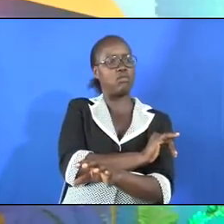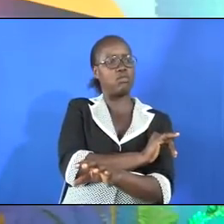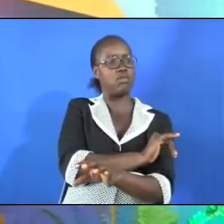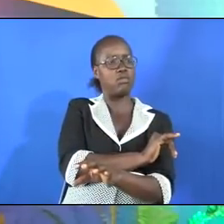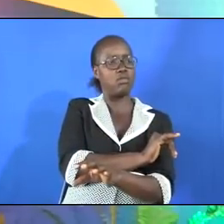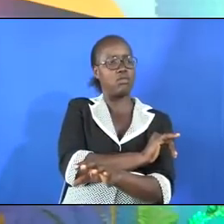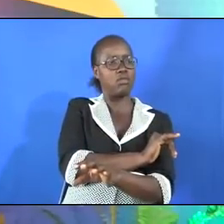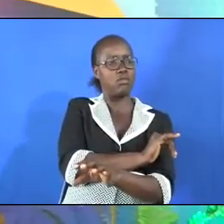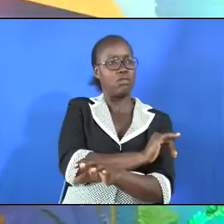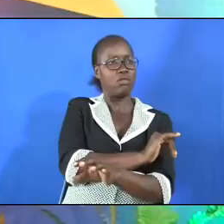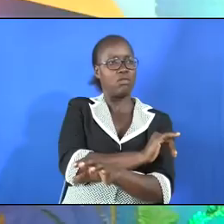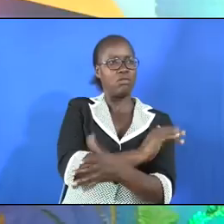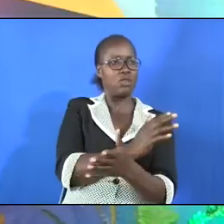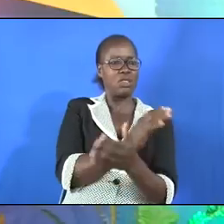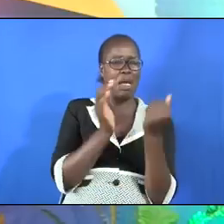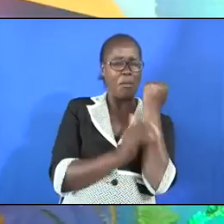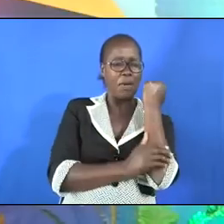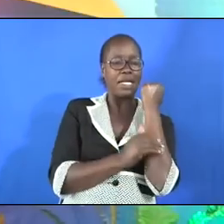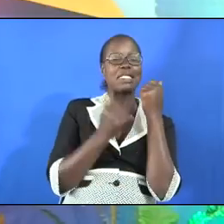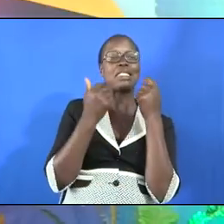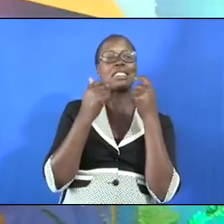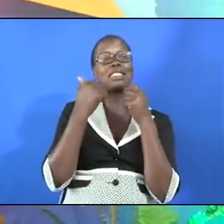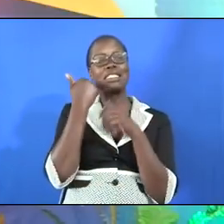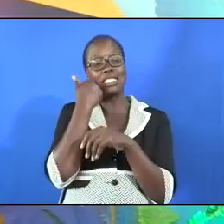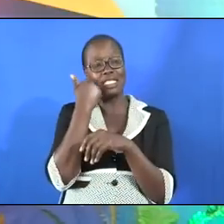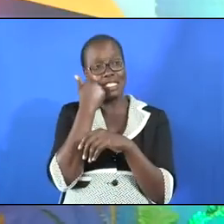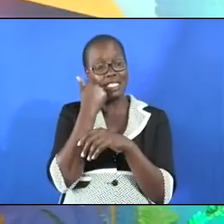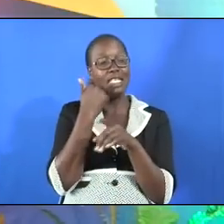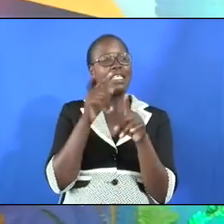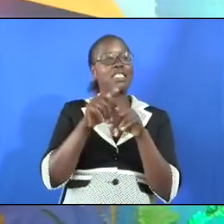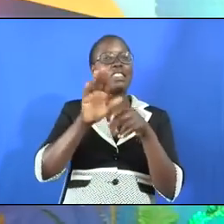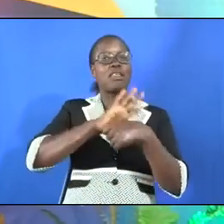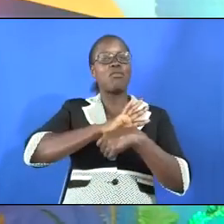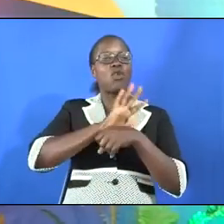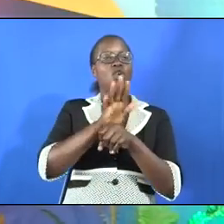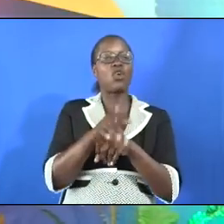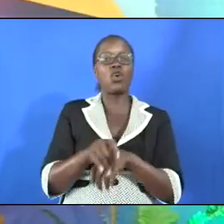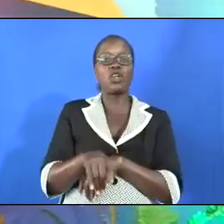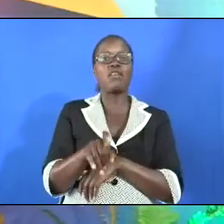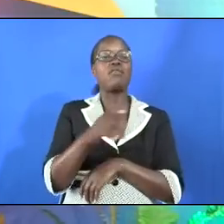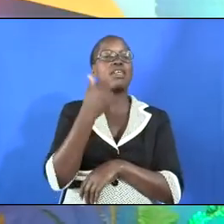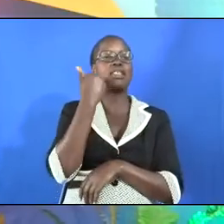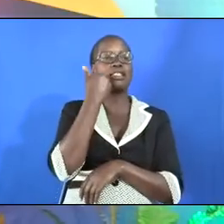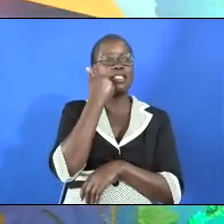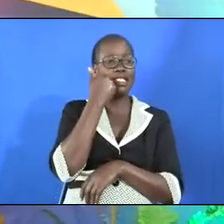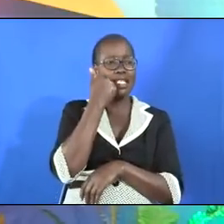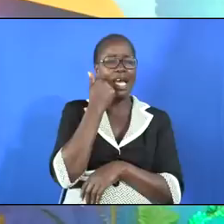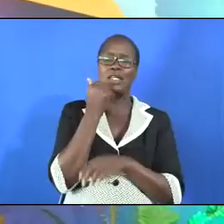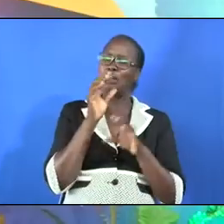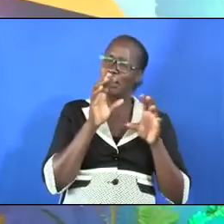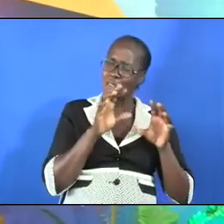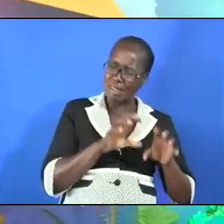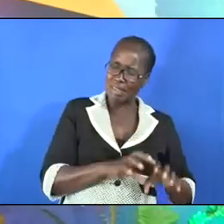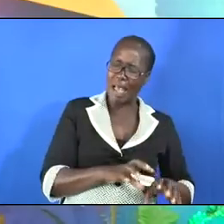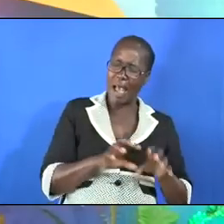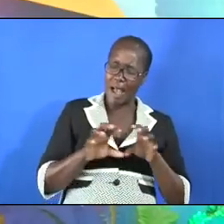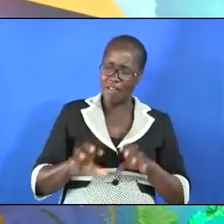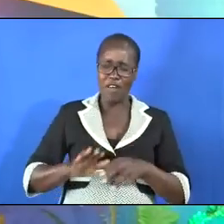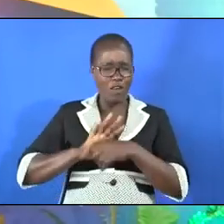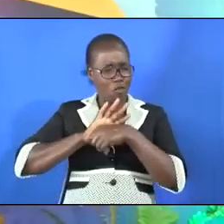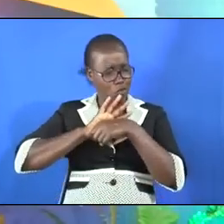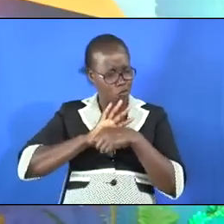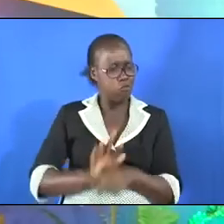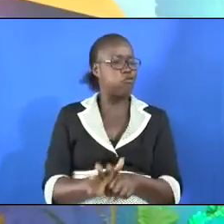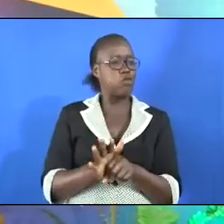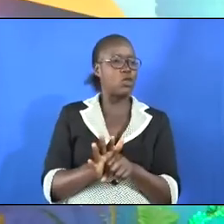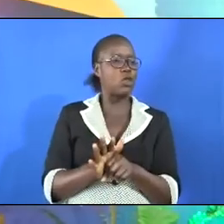It was a viral disease as is corona, a virus disease. And as we have suffered from corona, which now